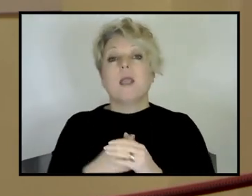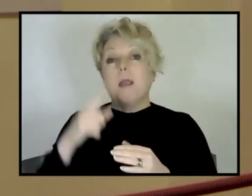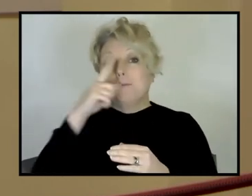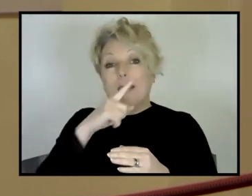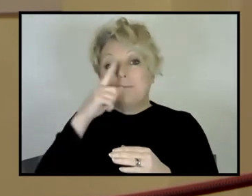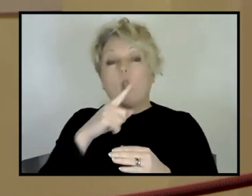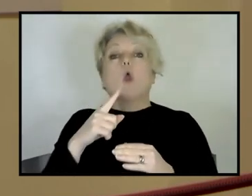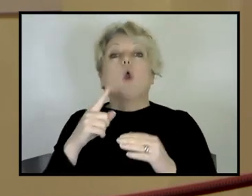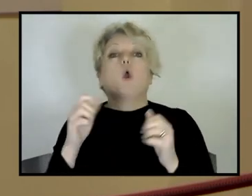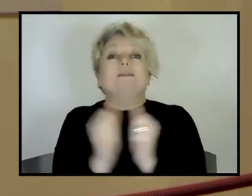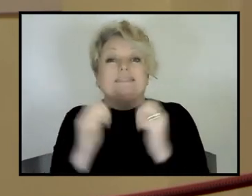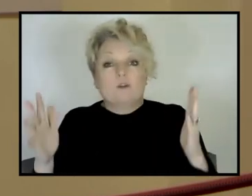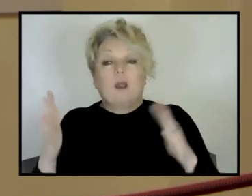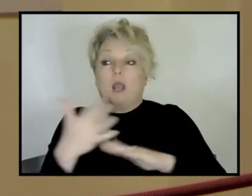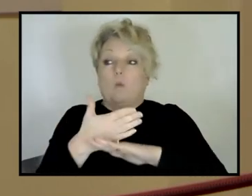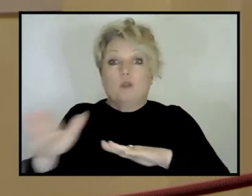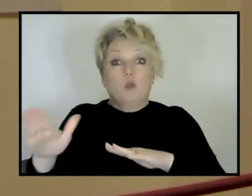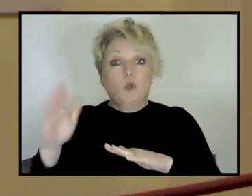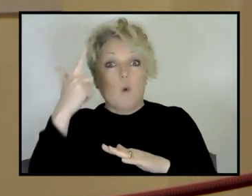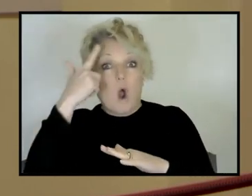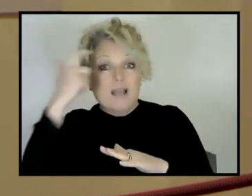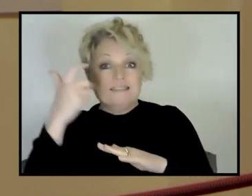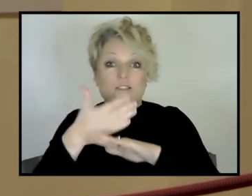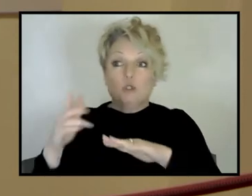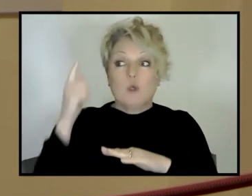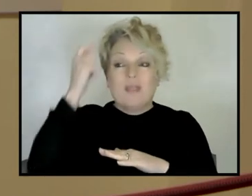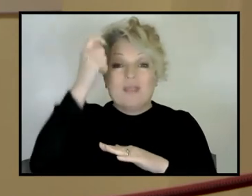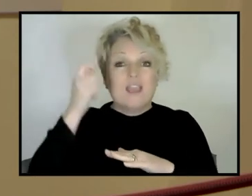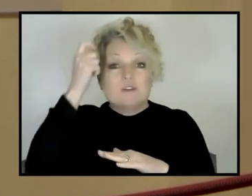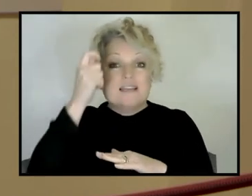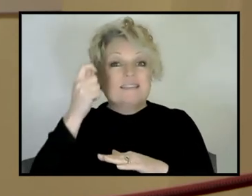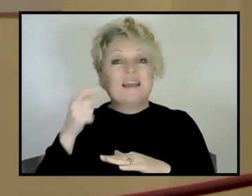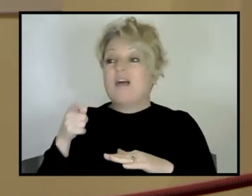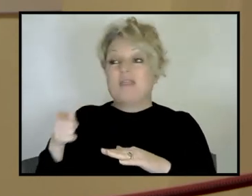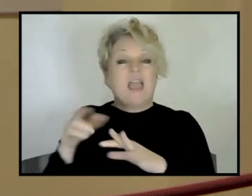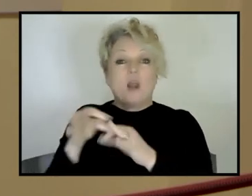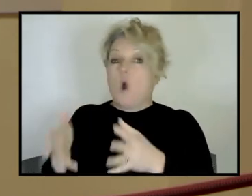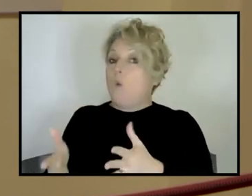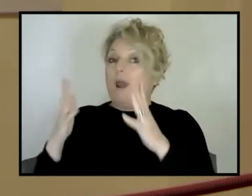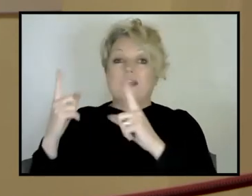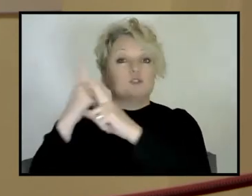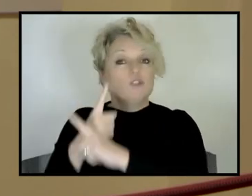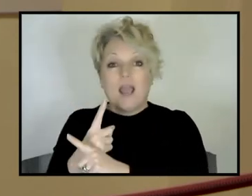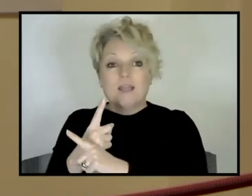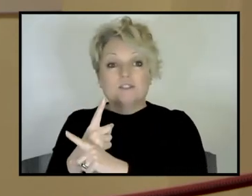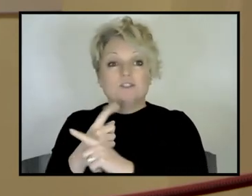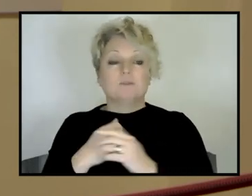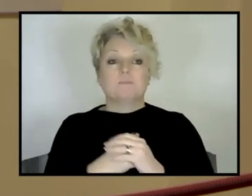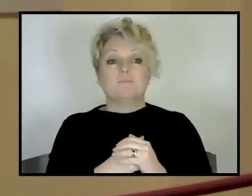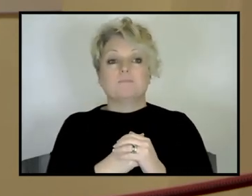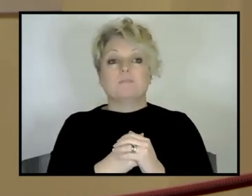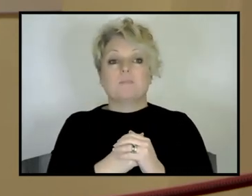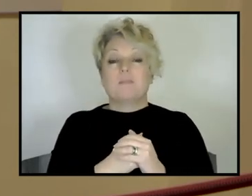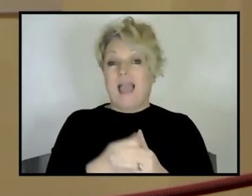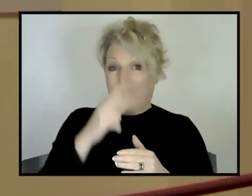ideas is that very often they're not willing to change. And the advances gradually come as a new younger